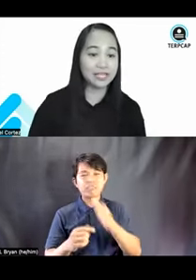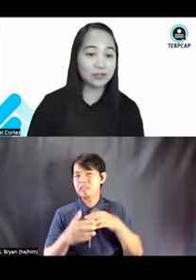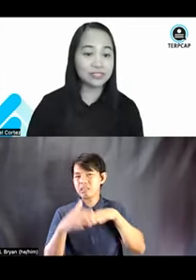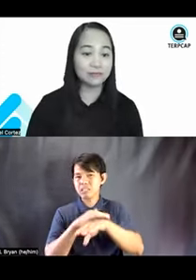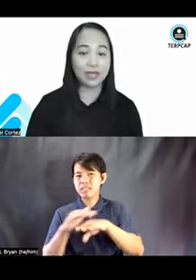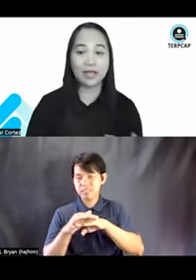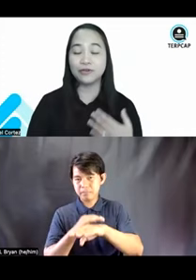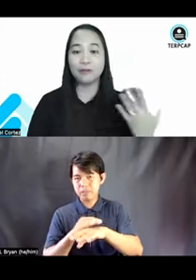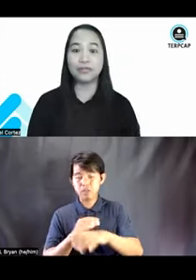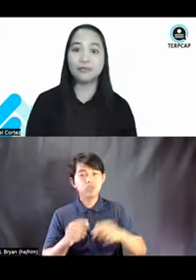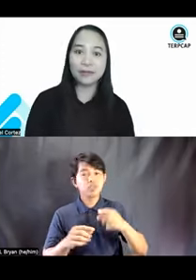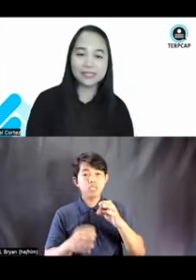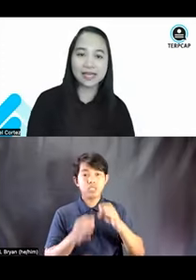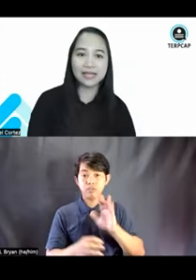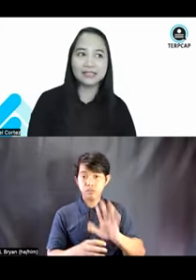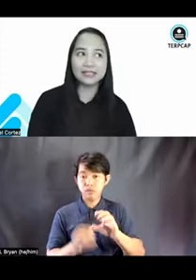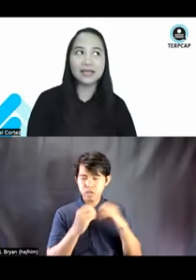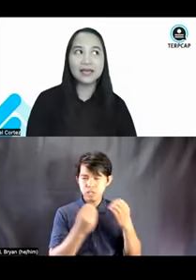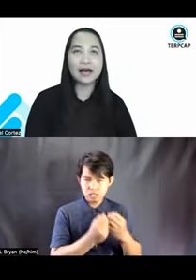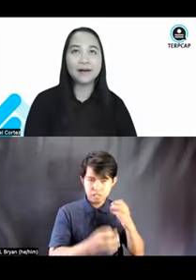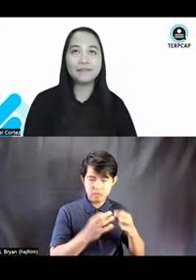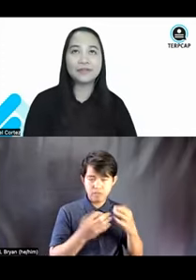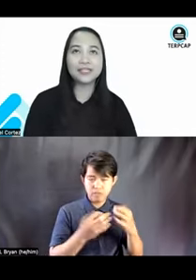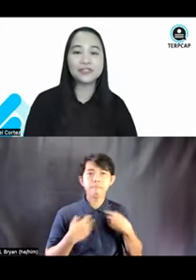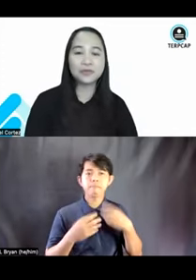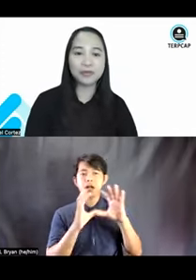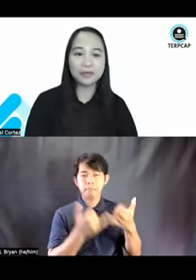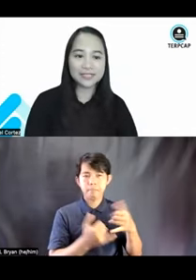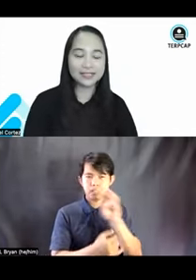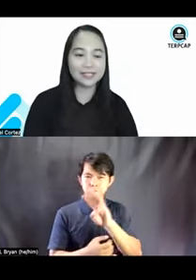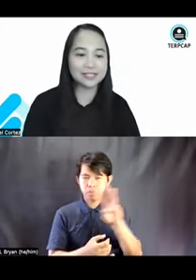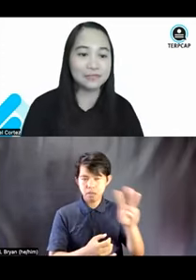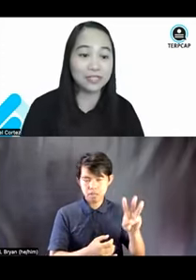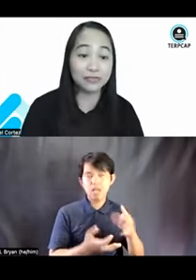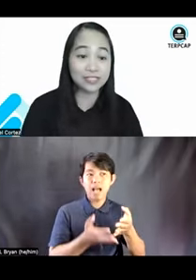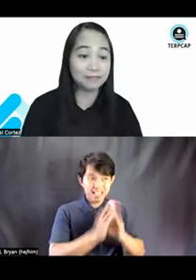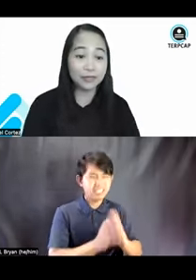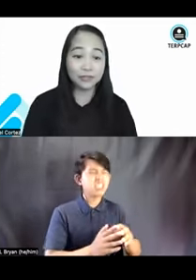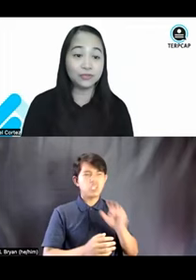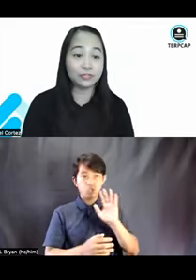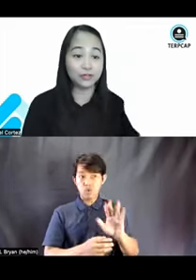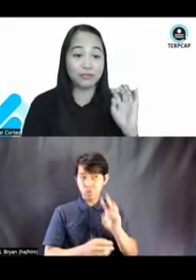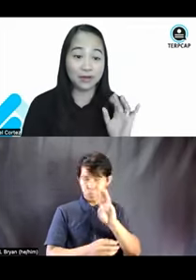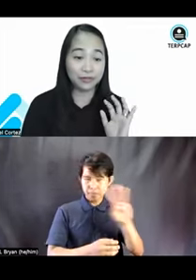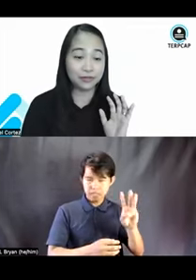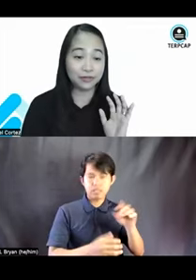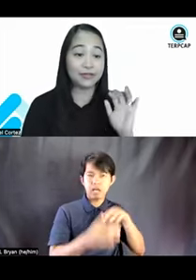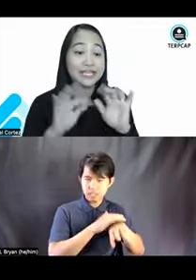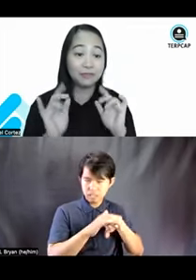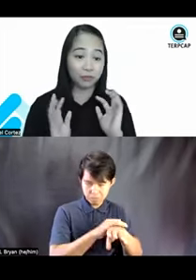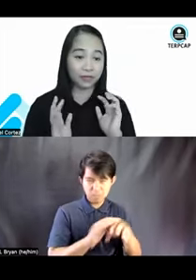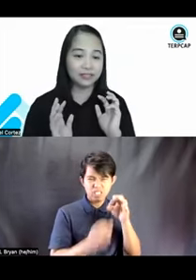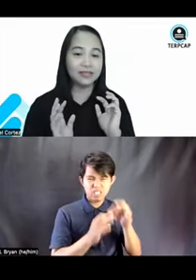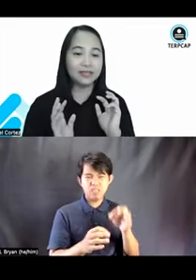organizations, if you have your company websites, is your website accessible if you're simply going to use your mouse, your